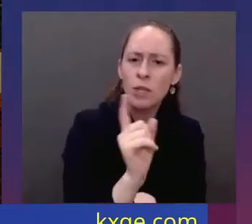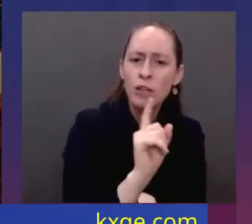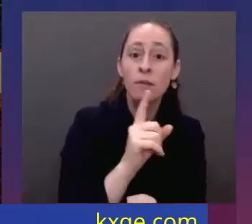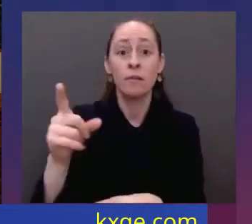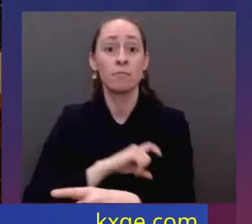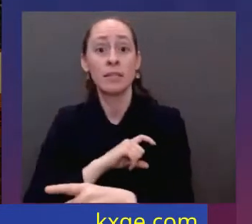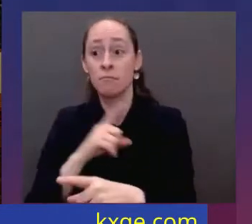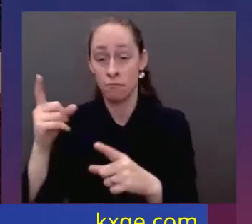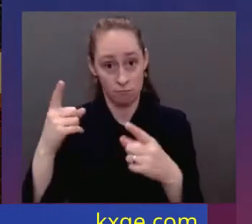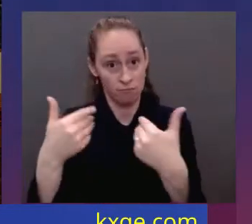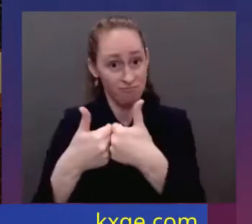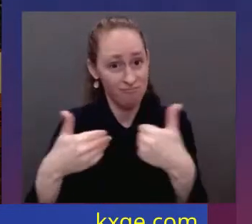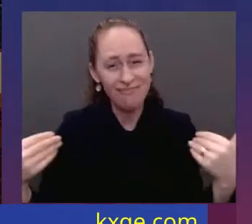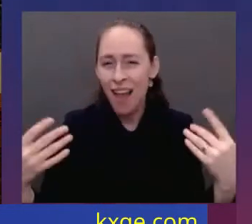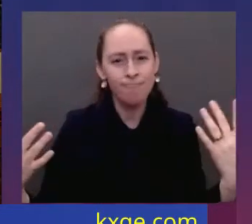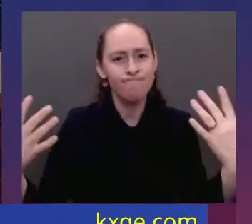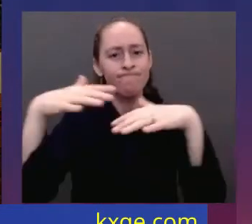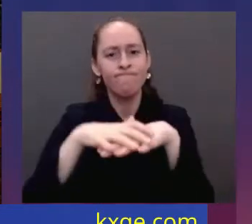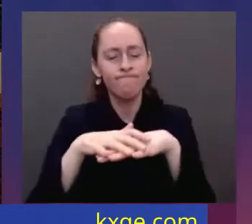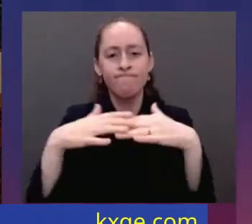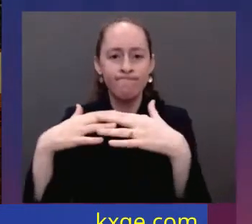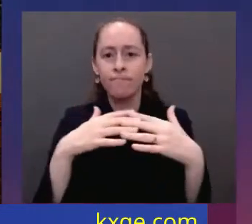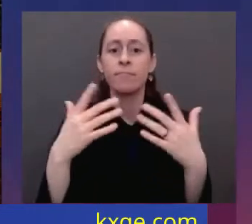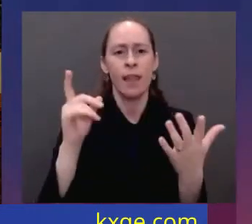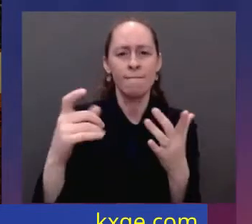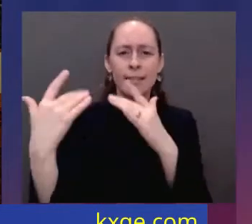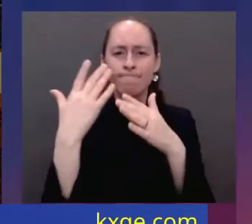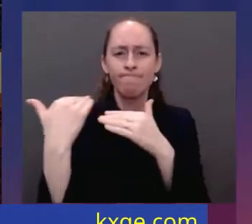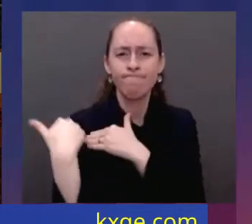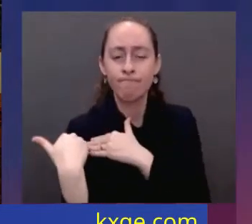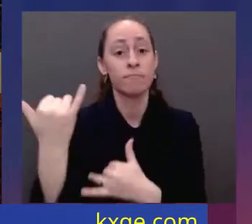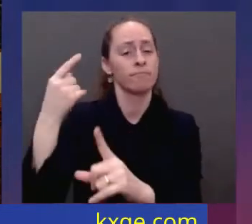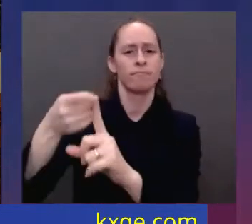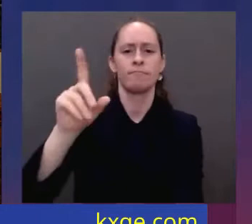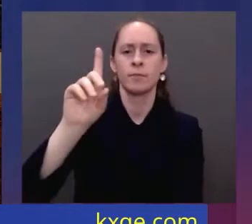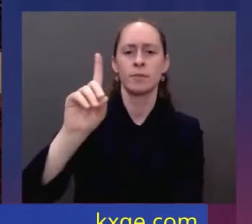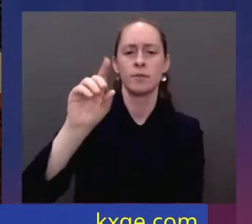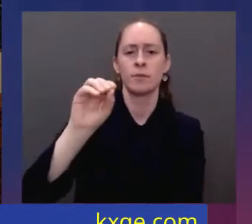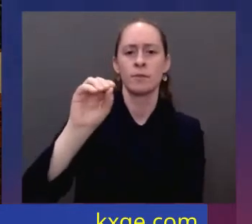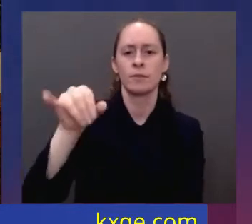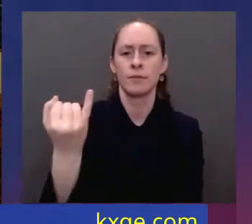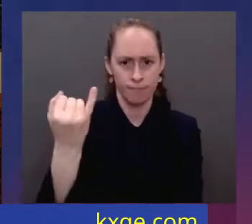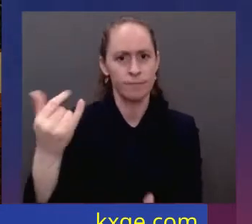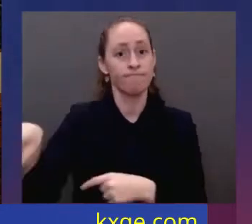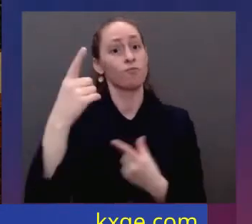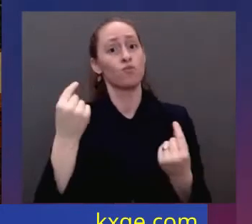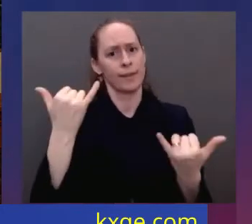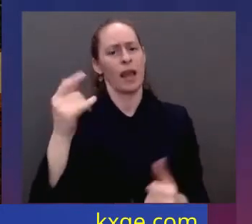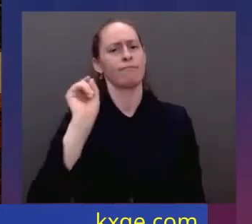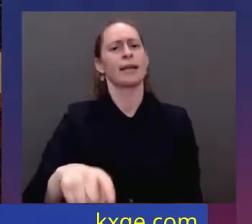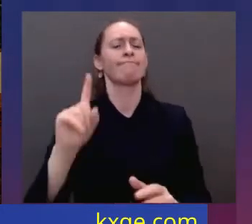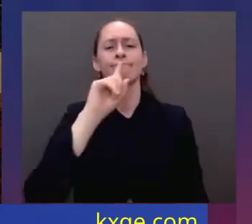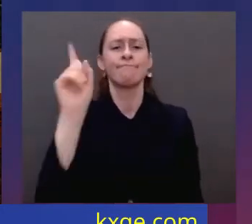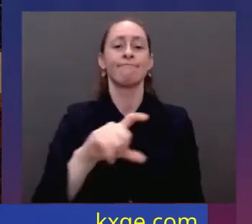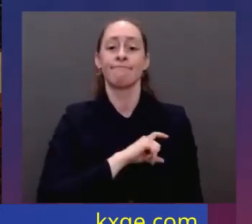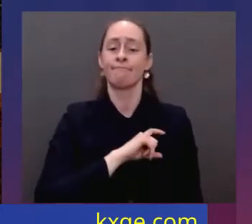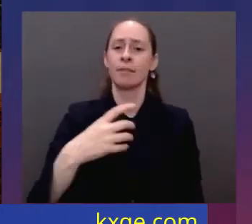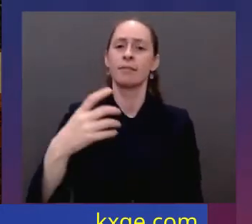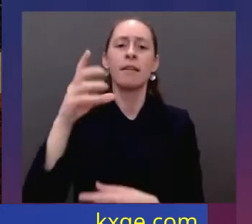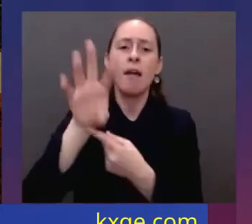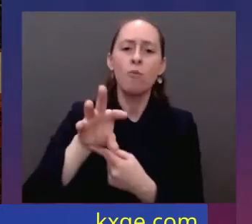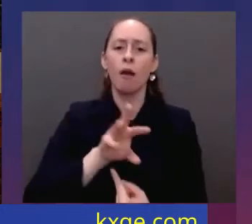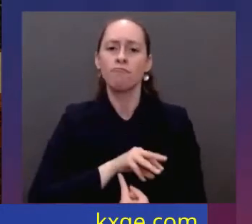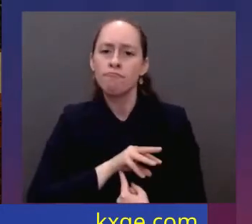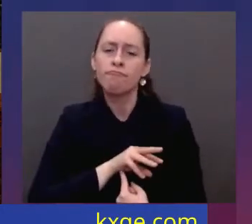That's why the Justice Department has required body cameras, banned chokeholds, and restricted no-knocks warrants for its officers. That's why the American Rescue Plan that you all provided